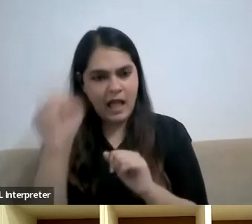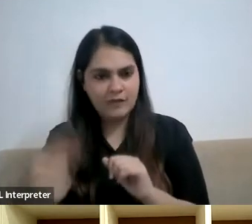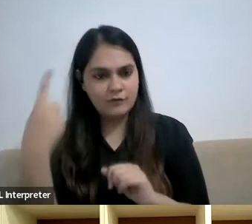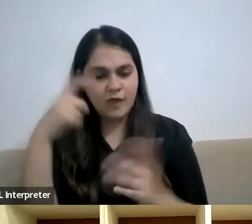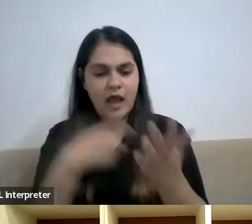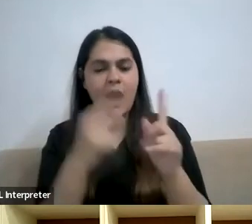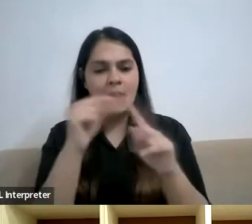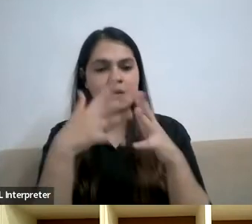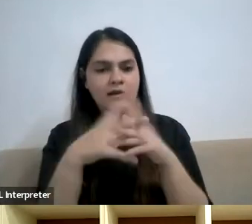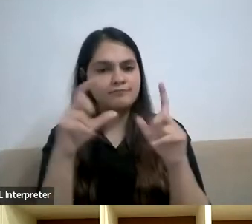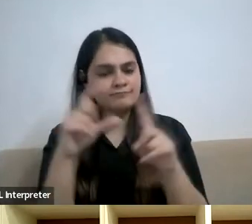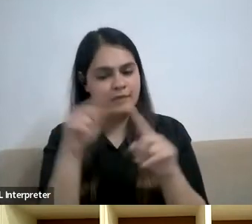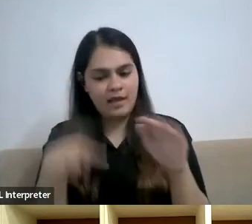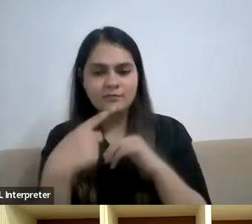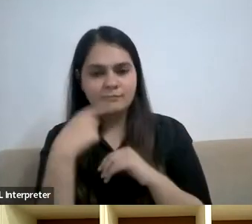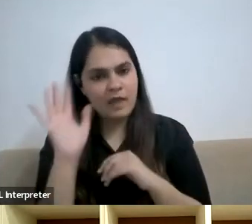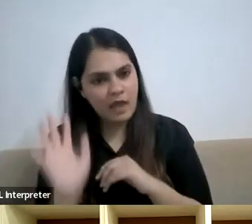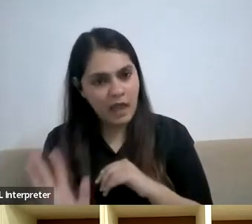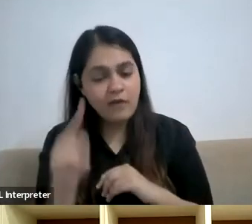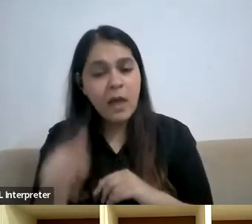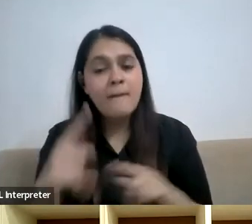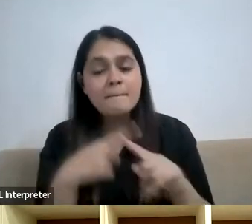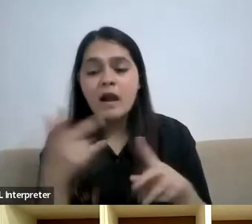Persons with Disabilities Act? Would you like to start?